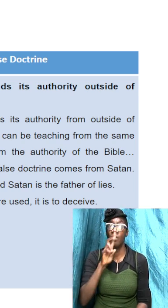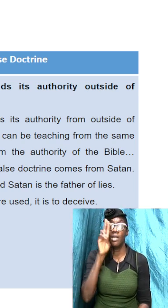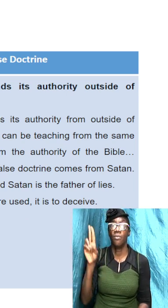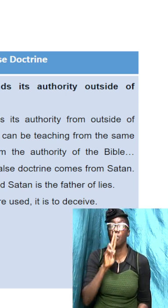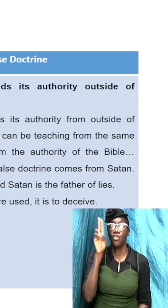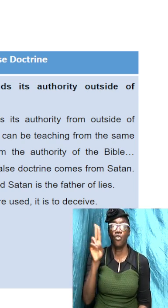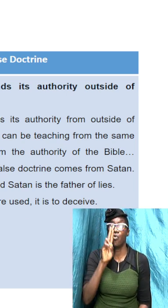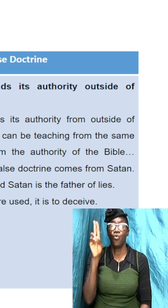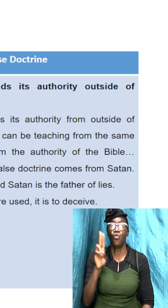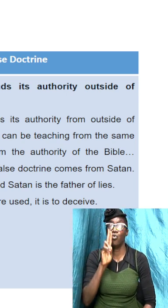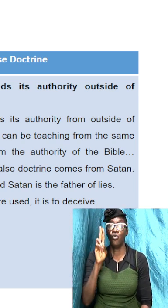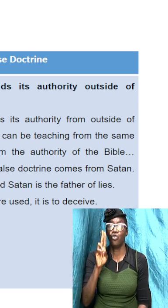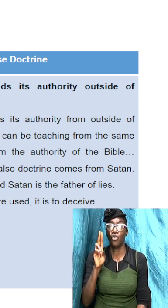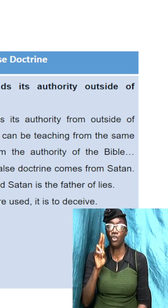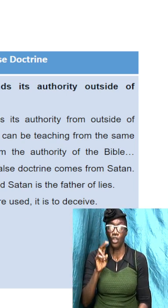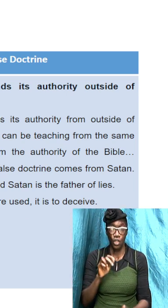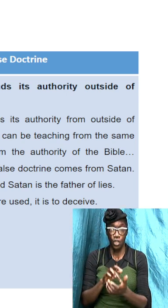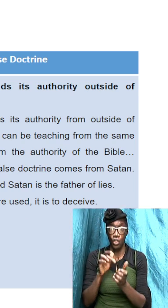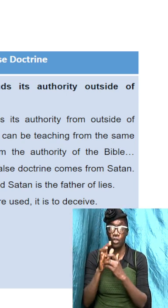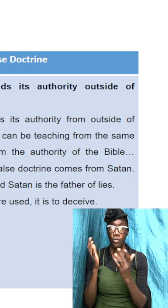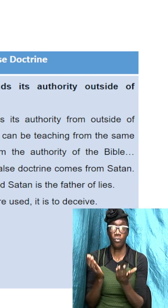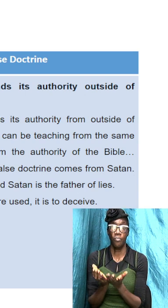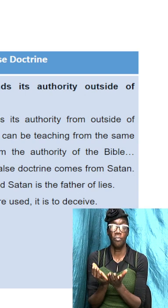even when him use scriptures